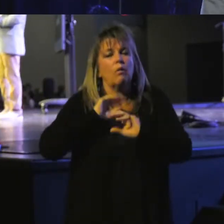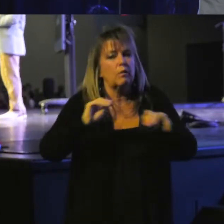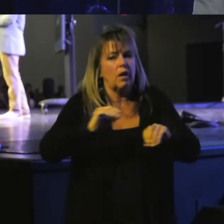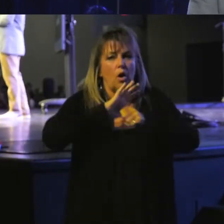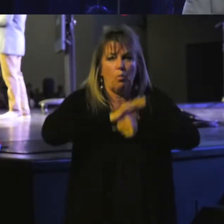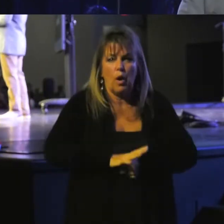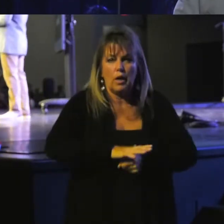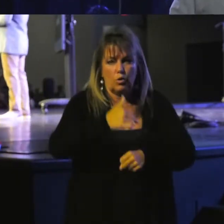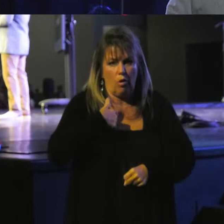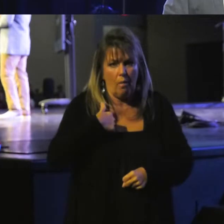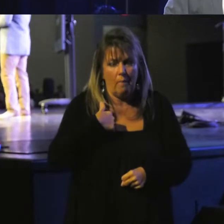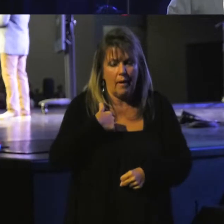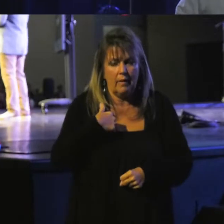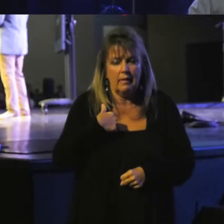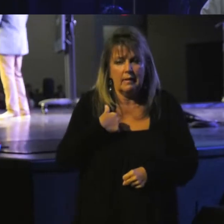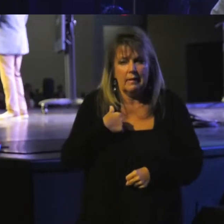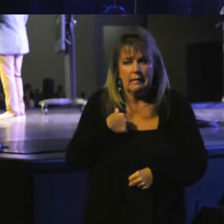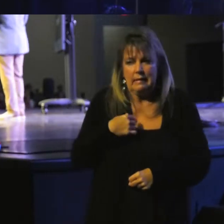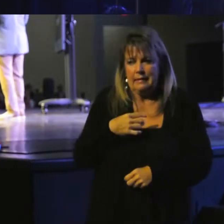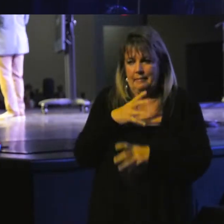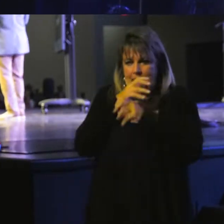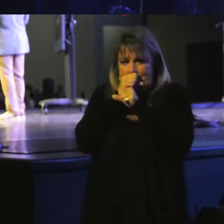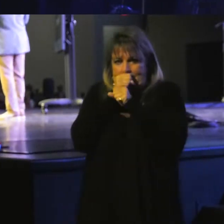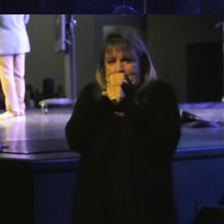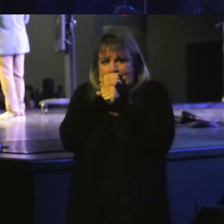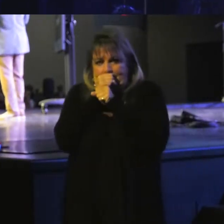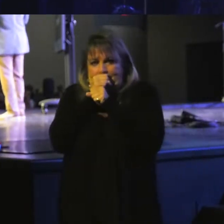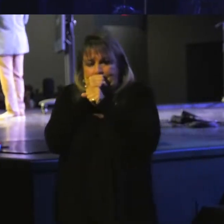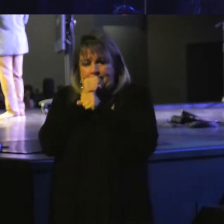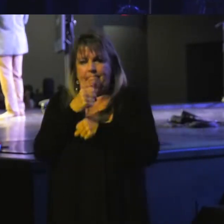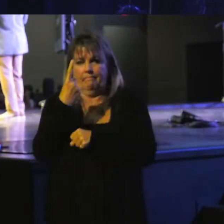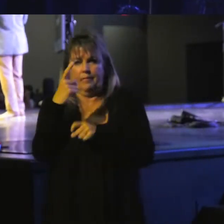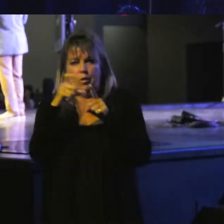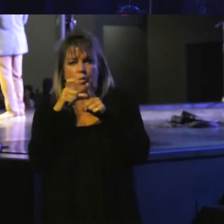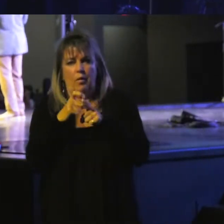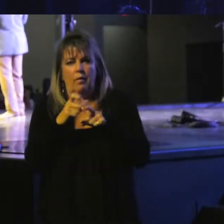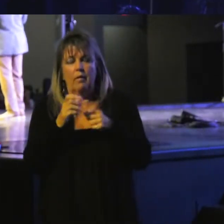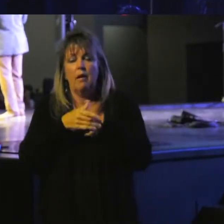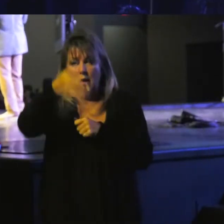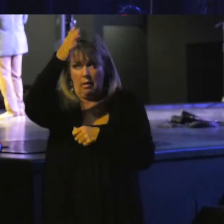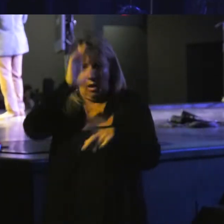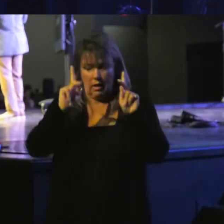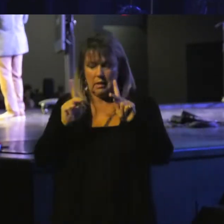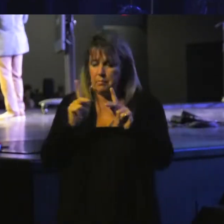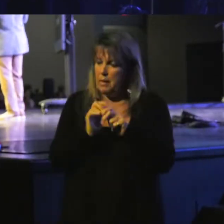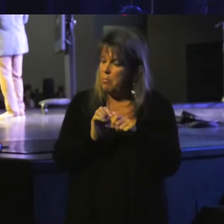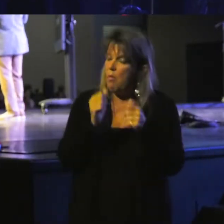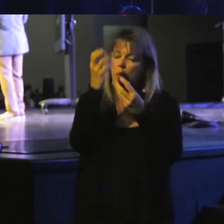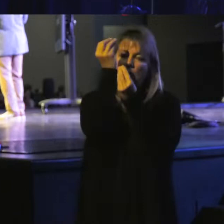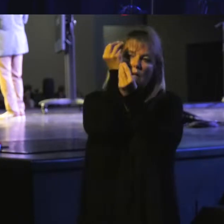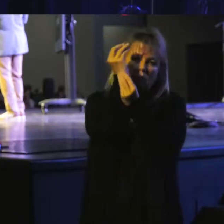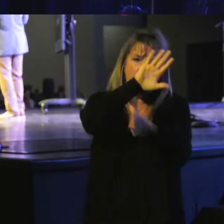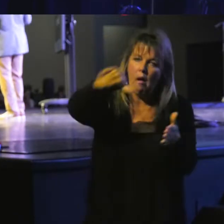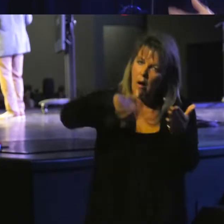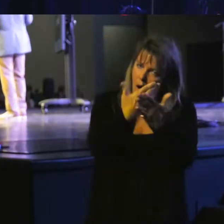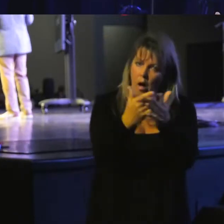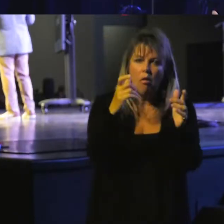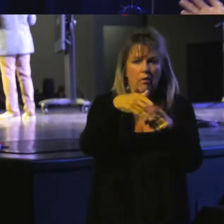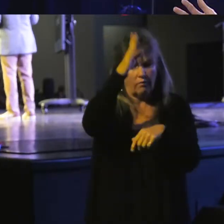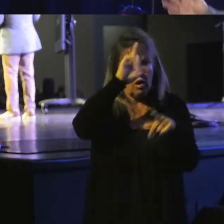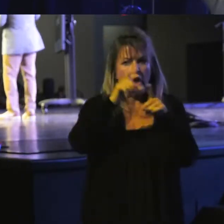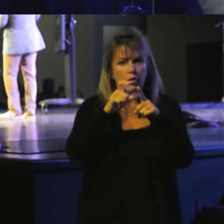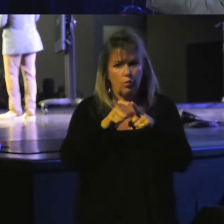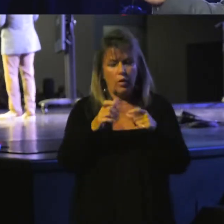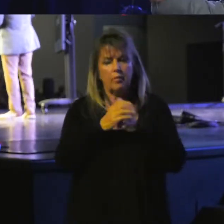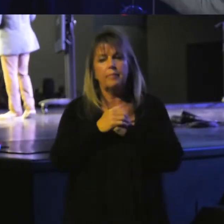no pressure on me to ever hold back a word. Give God's people all of God's word. So Jeremiah